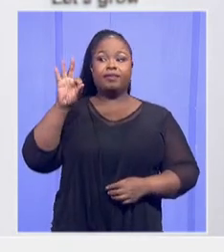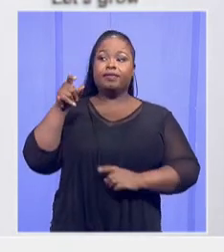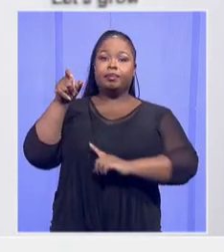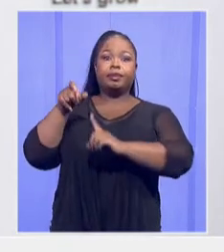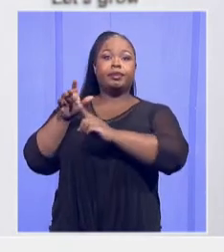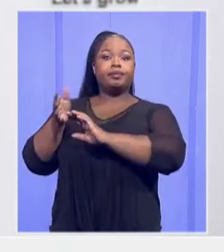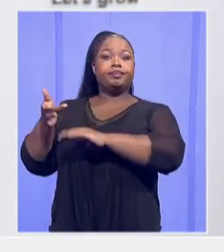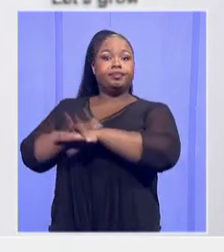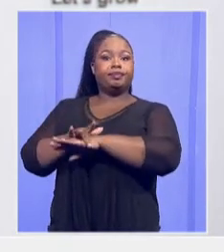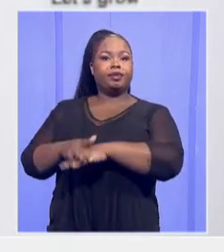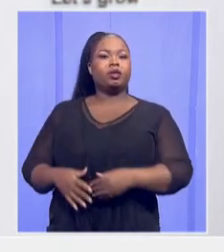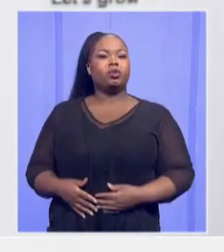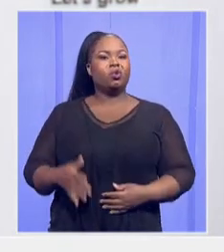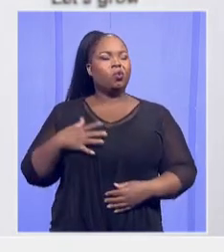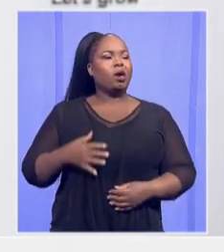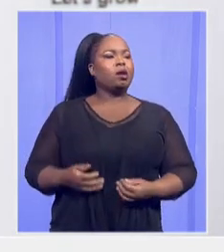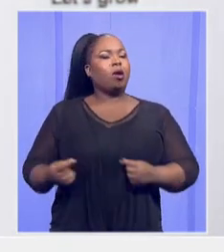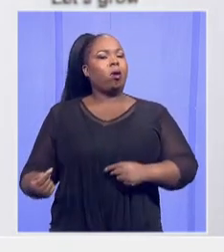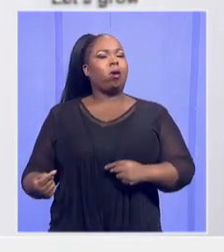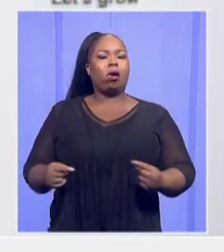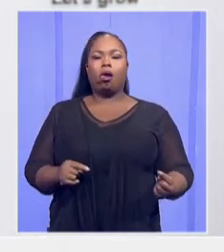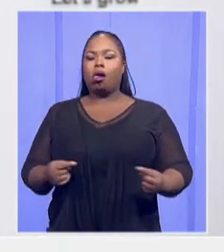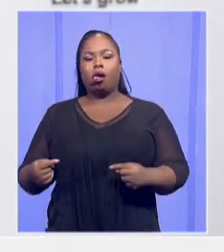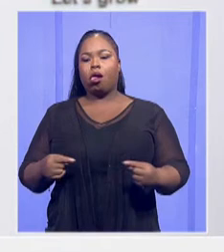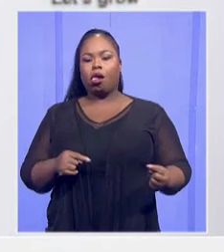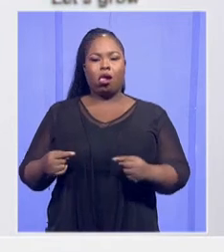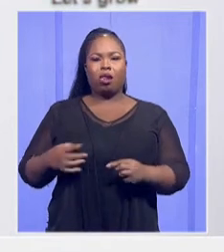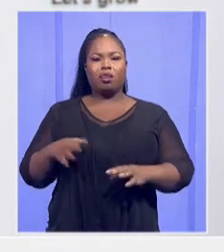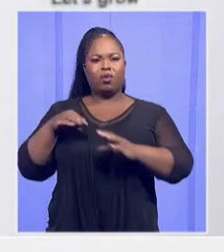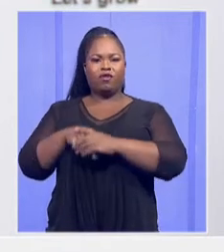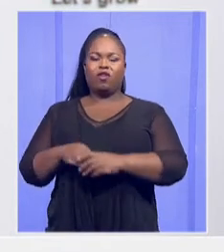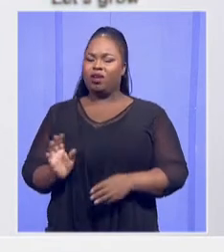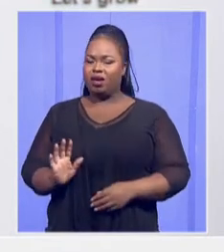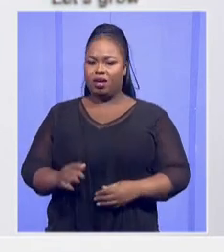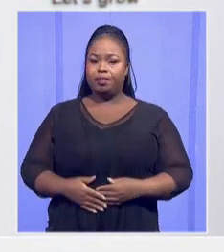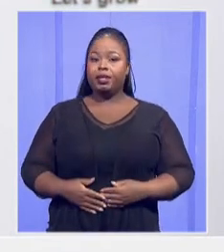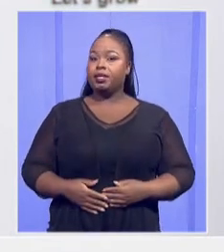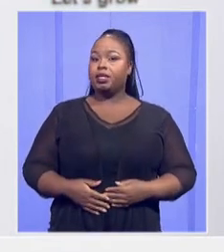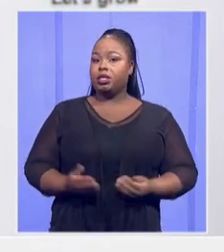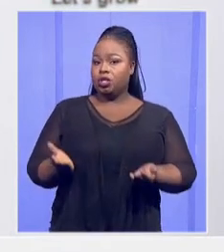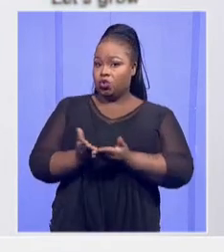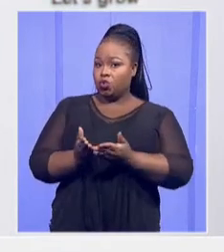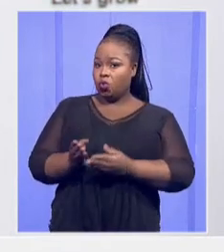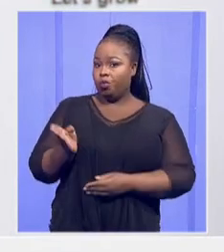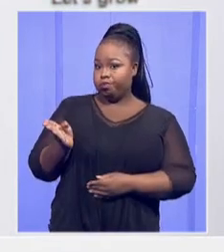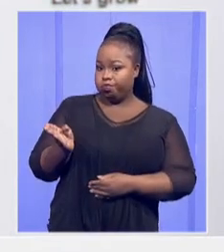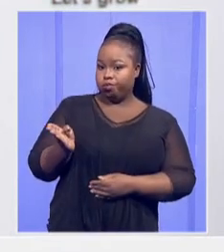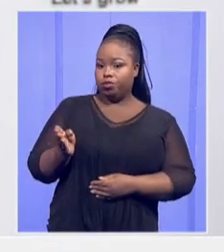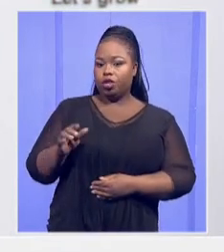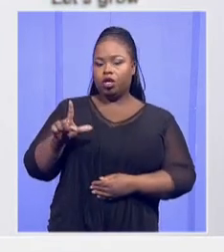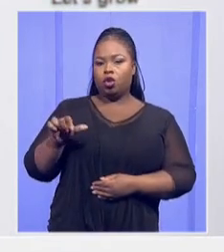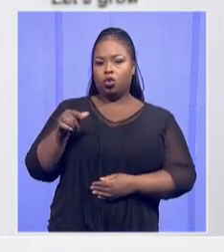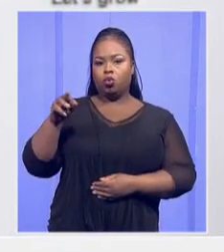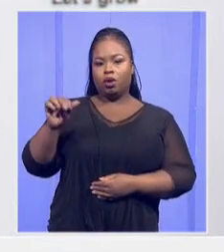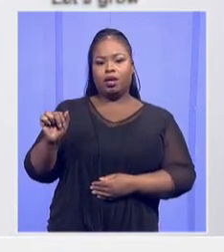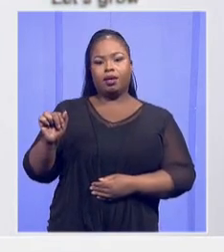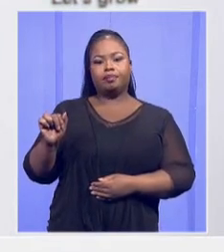of the fray and debate that the school at which LUMGA died, there was no